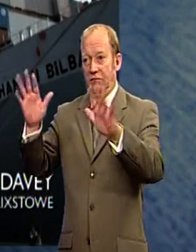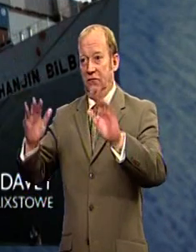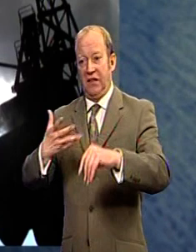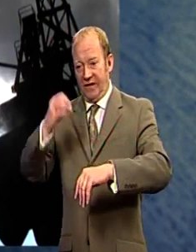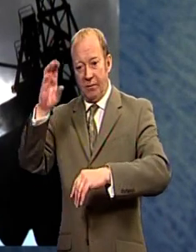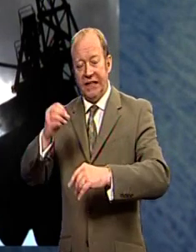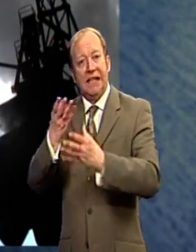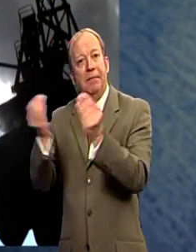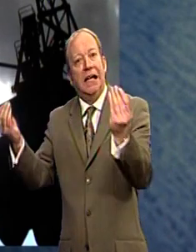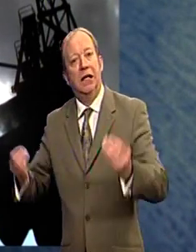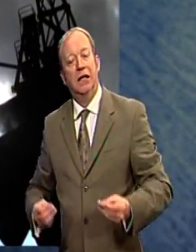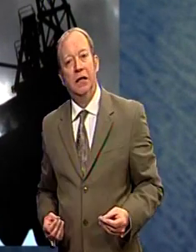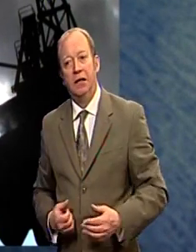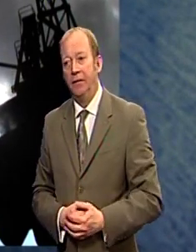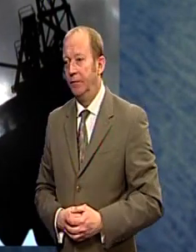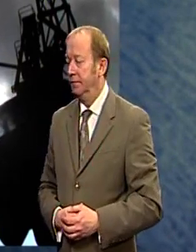air.